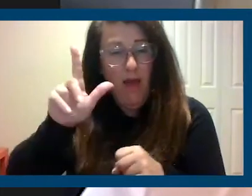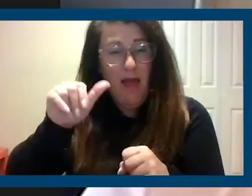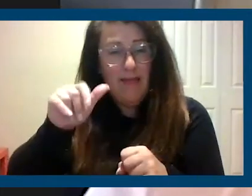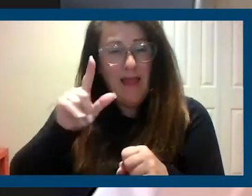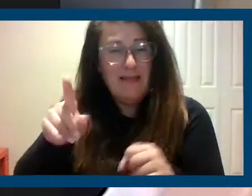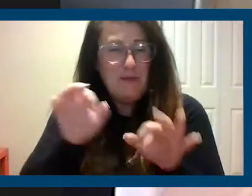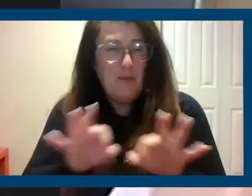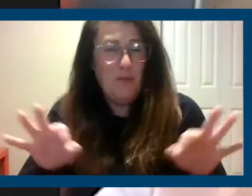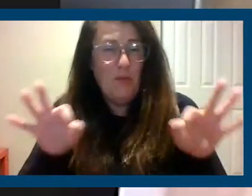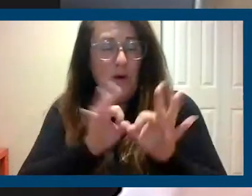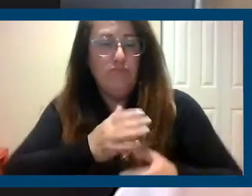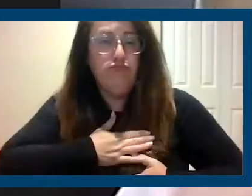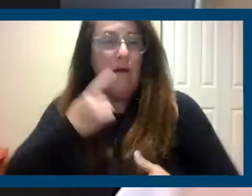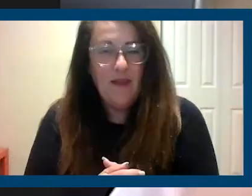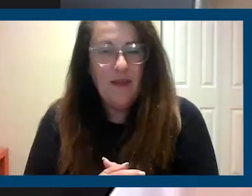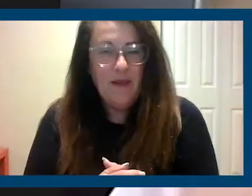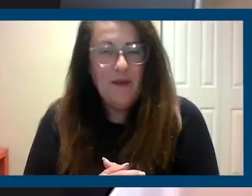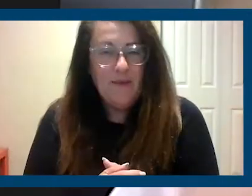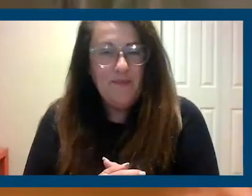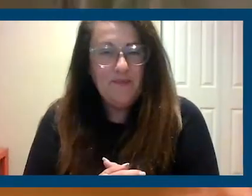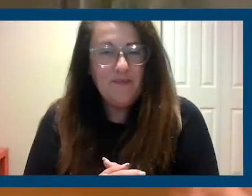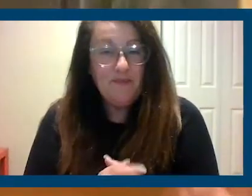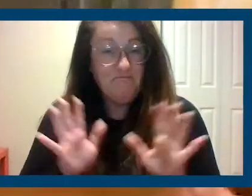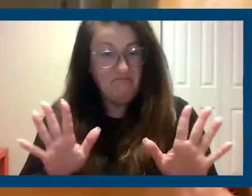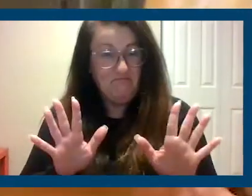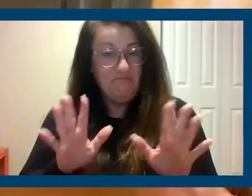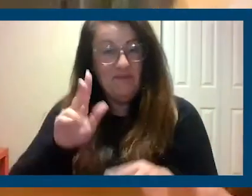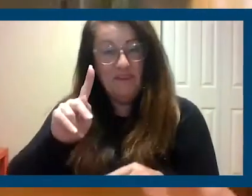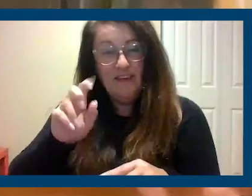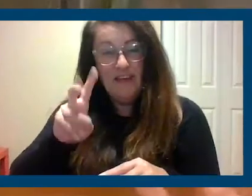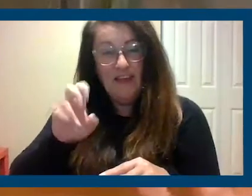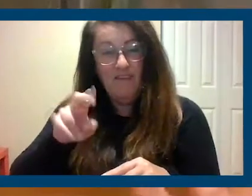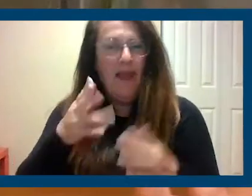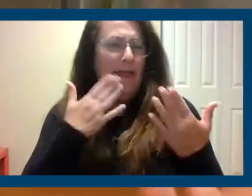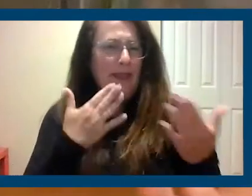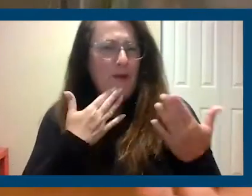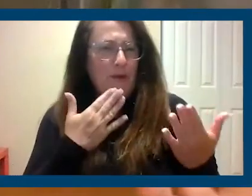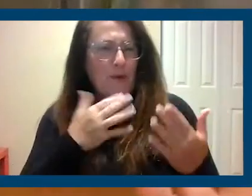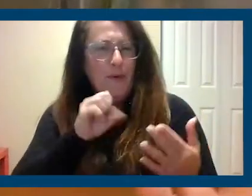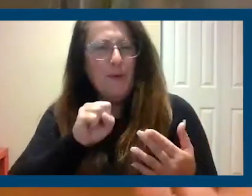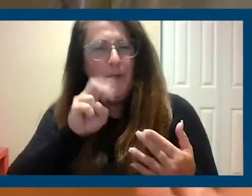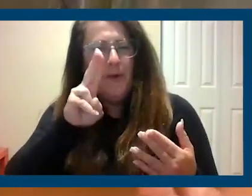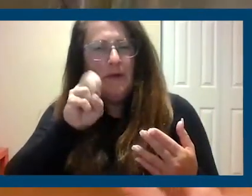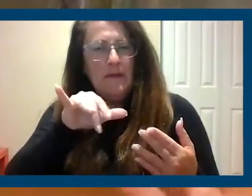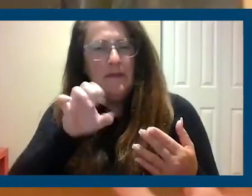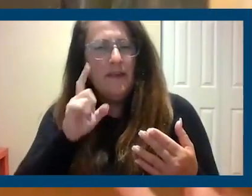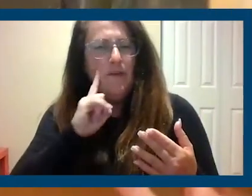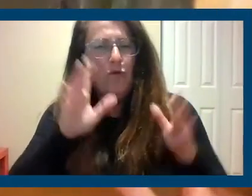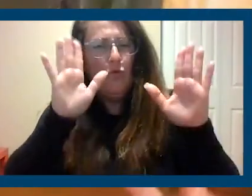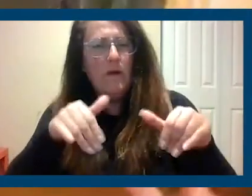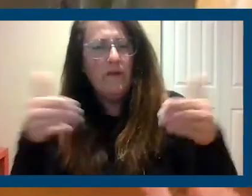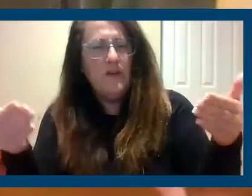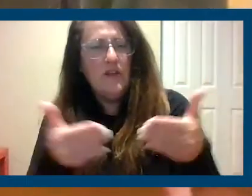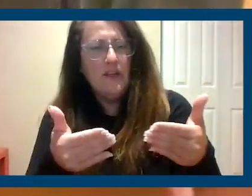Um, so Kevin, you want to say hi? Well, first of all, thank you so very much, uh, Susie, for that wonderful